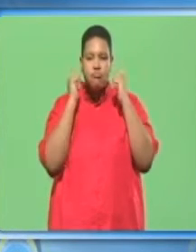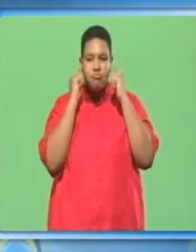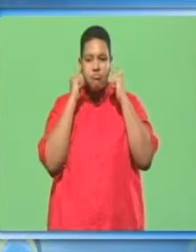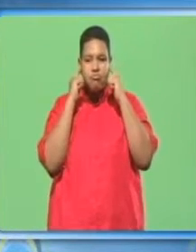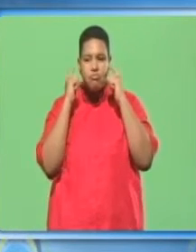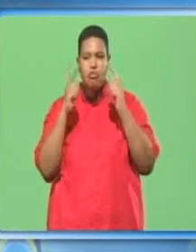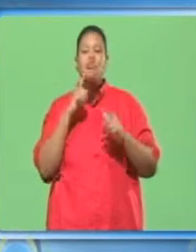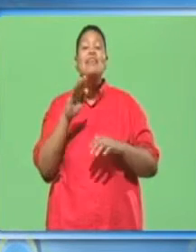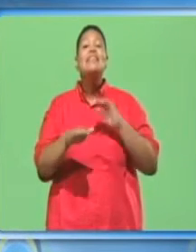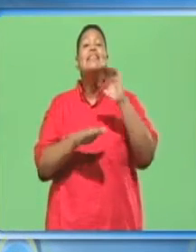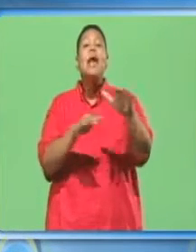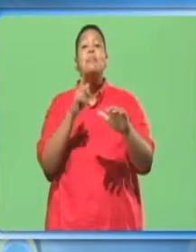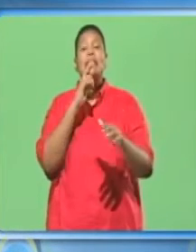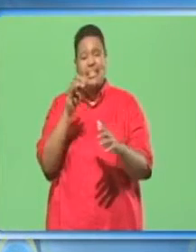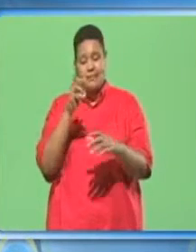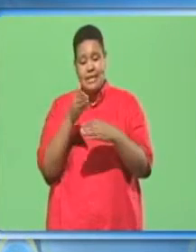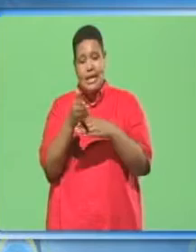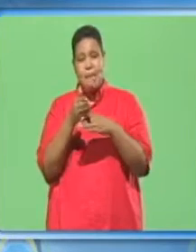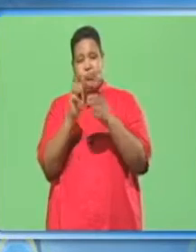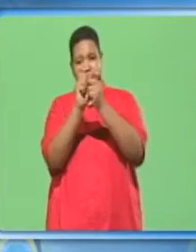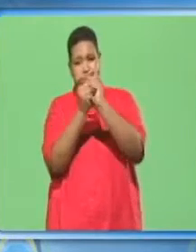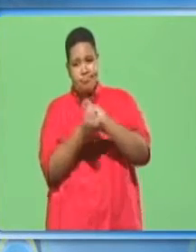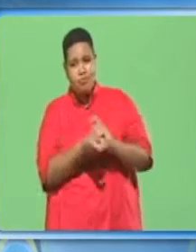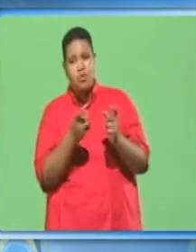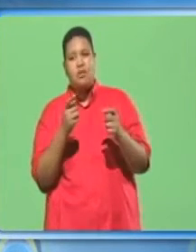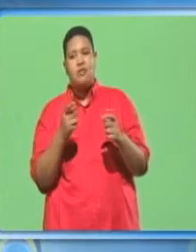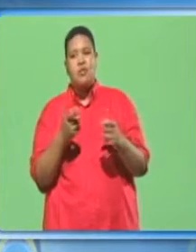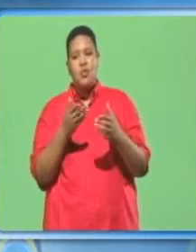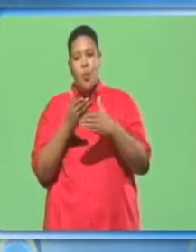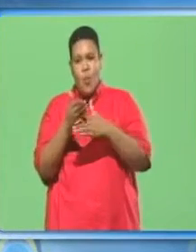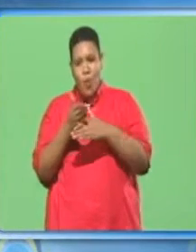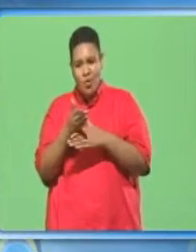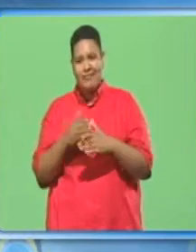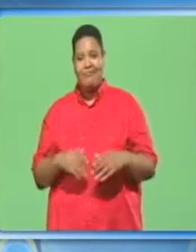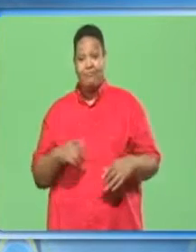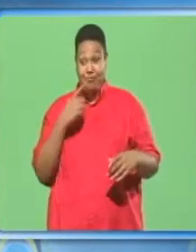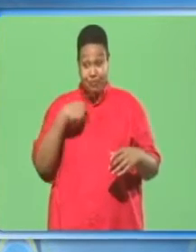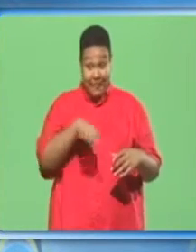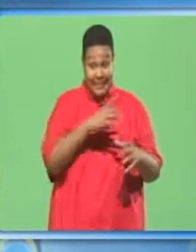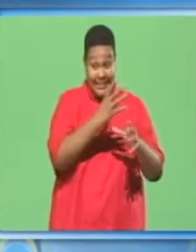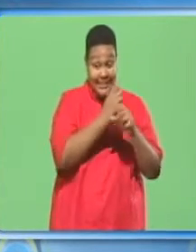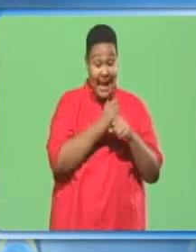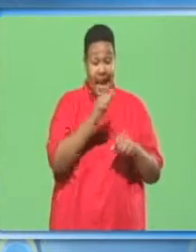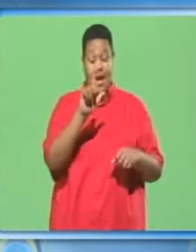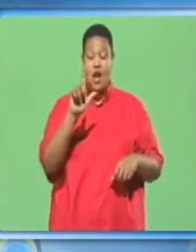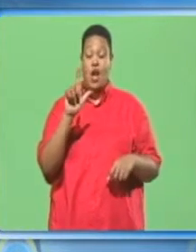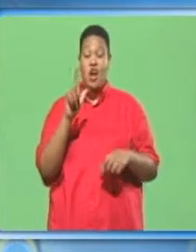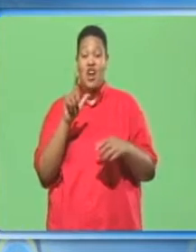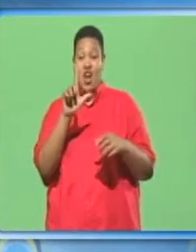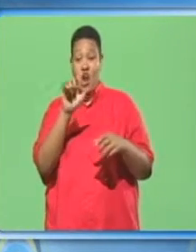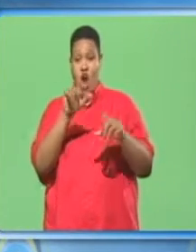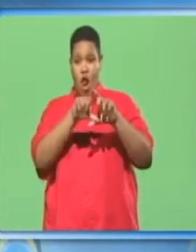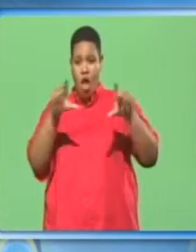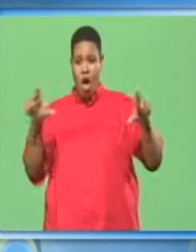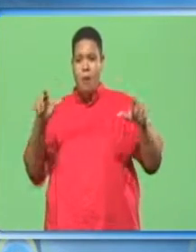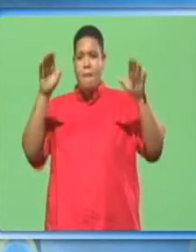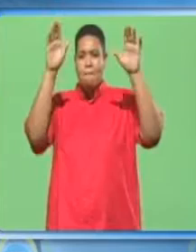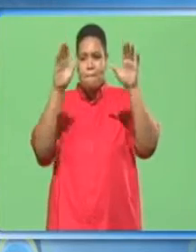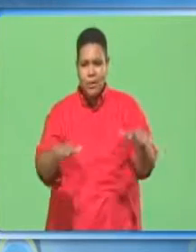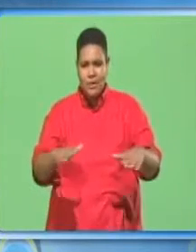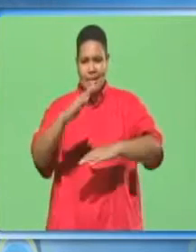Steps in timber conversion 1. Take the log from the truck and rest it on the saw table